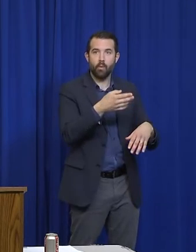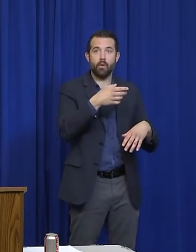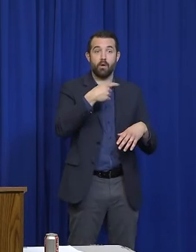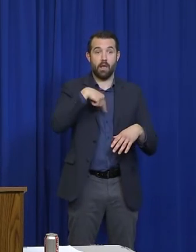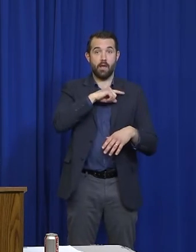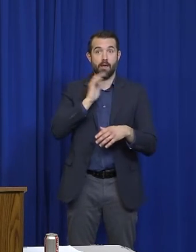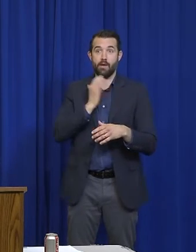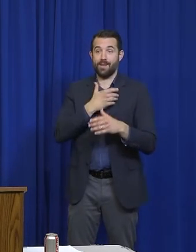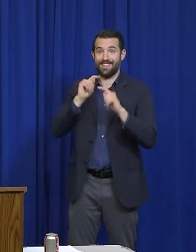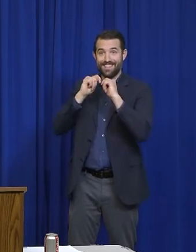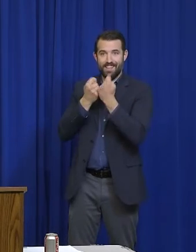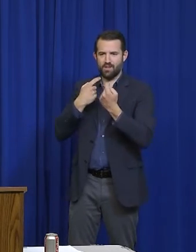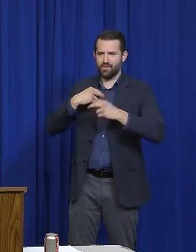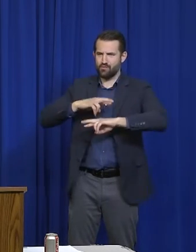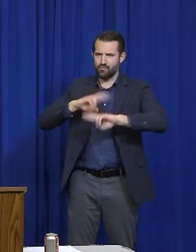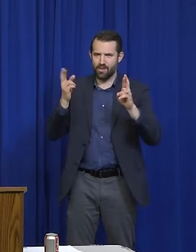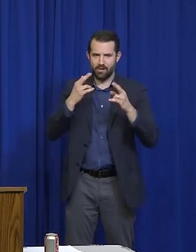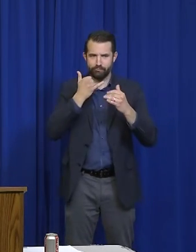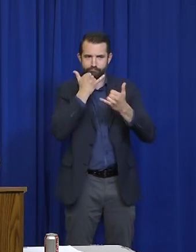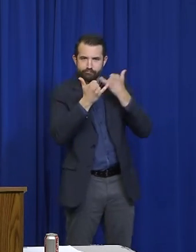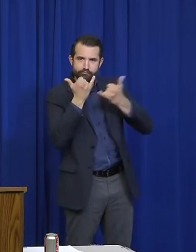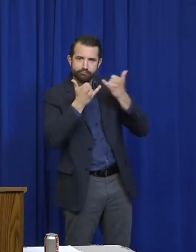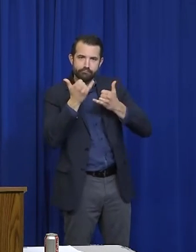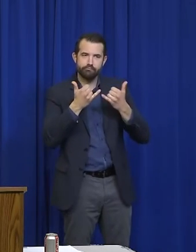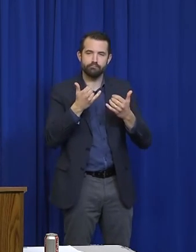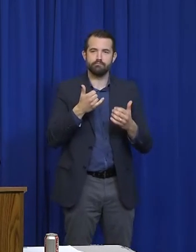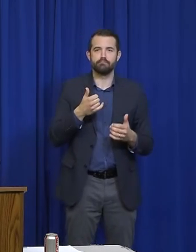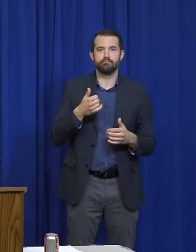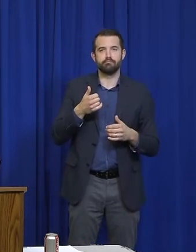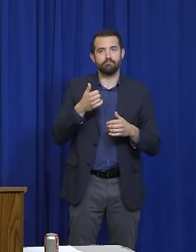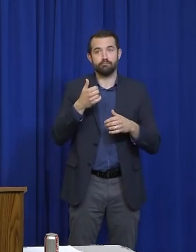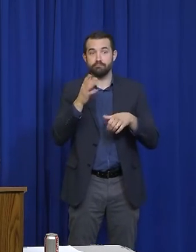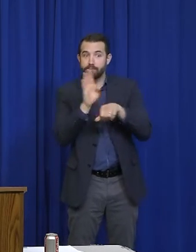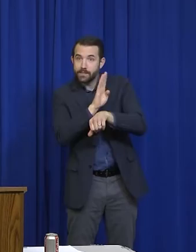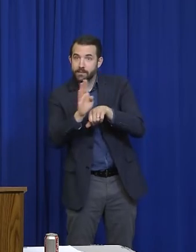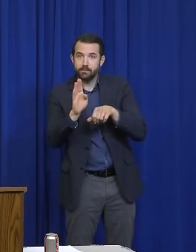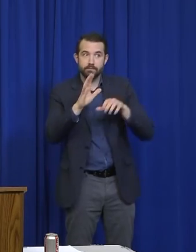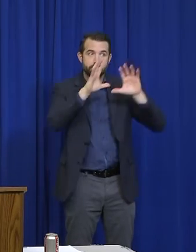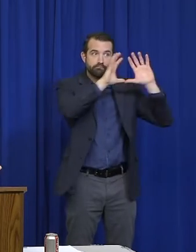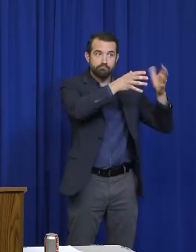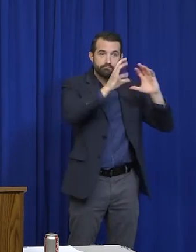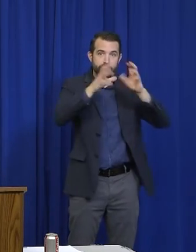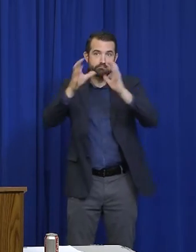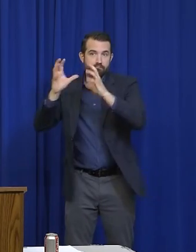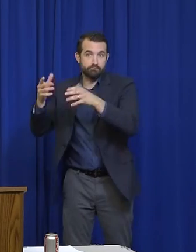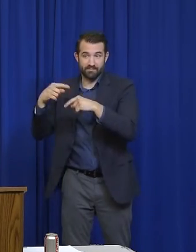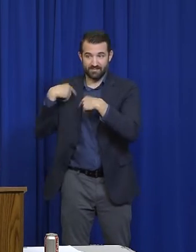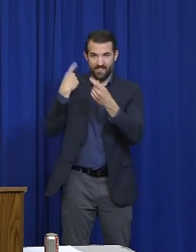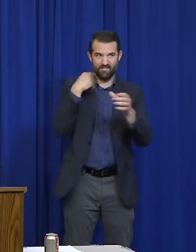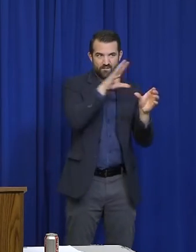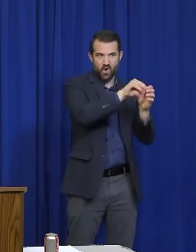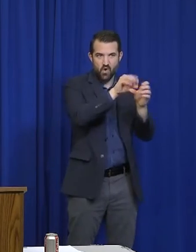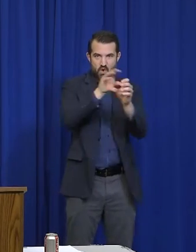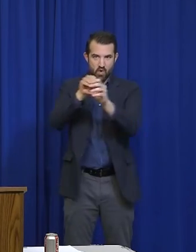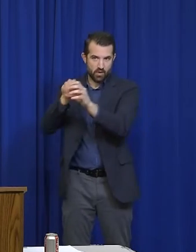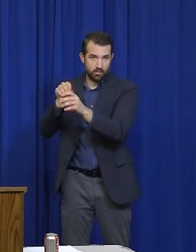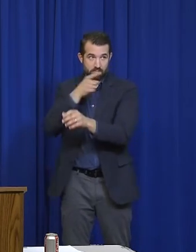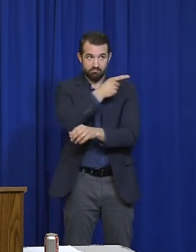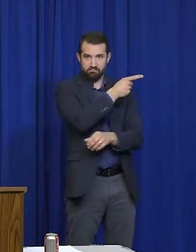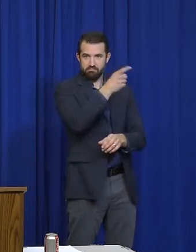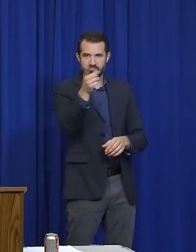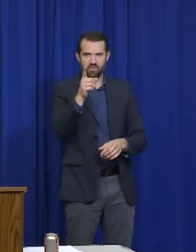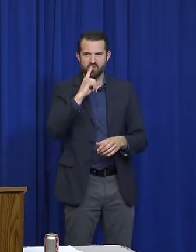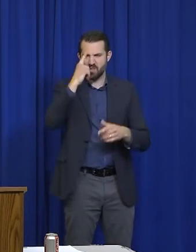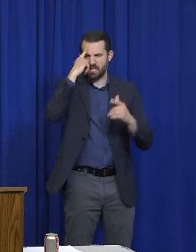Numbers of people from the industry have been involved, and they seem to be able to work through them pretty quickly. So I don't think that there will be a lot of confusion, but if there is, we're